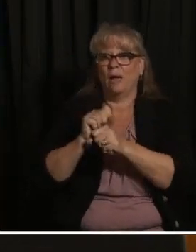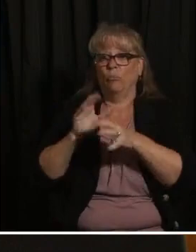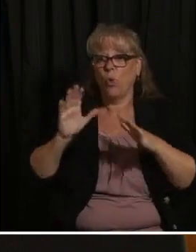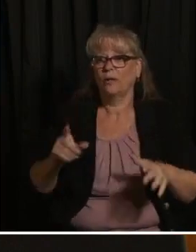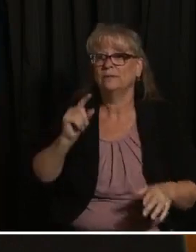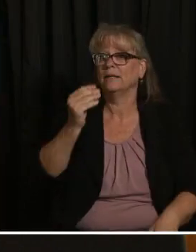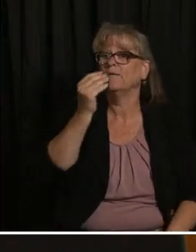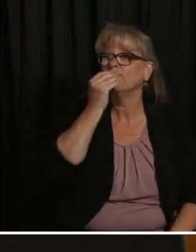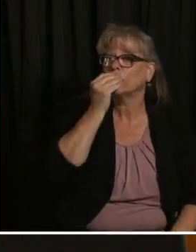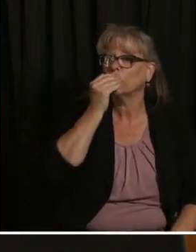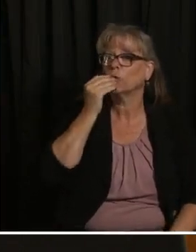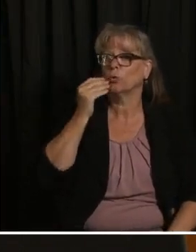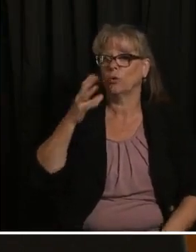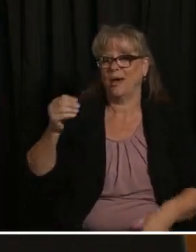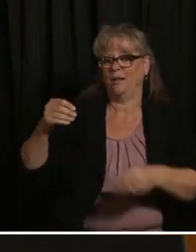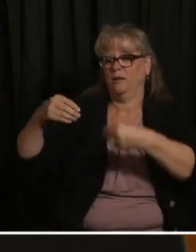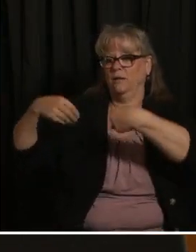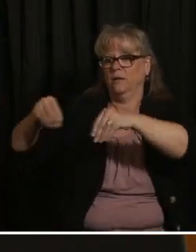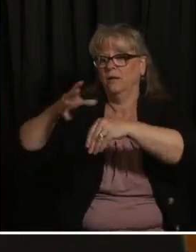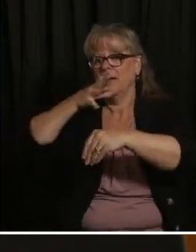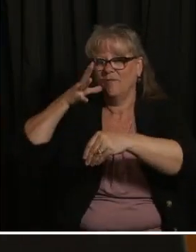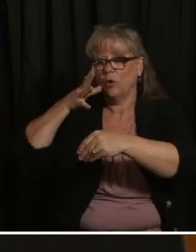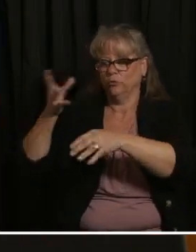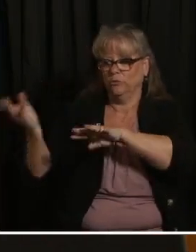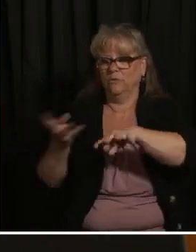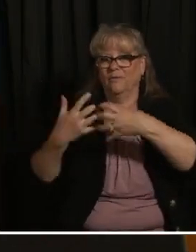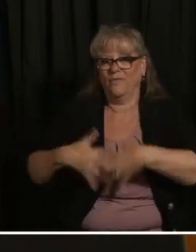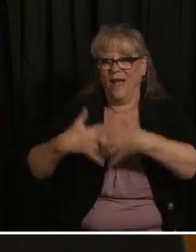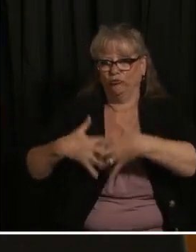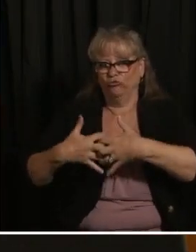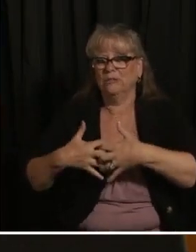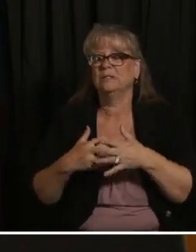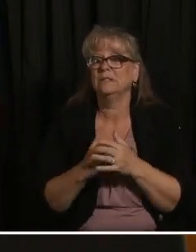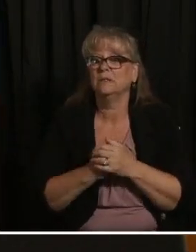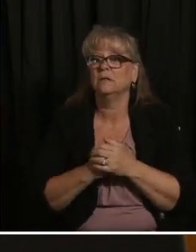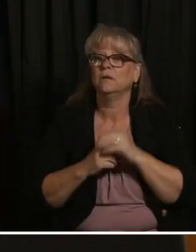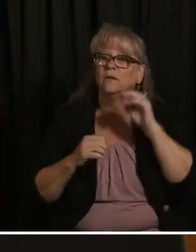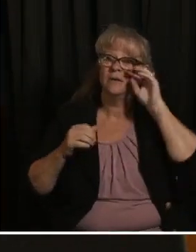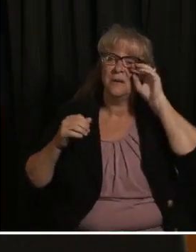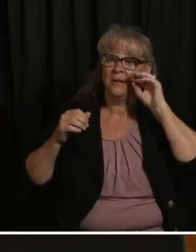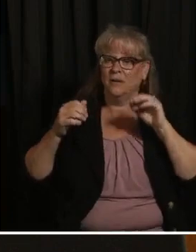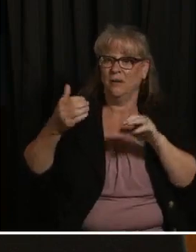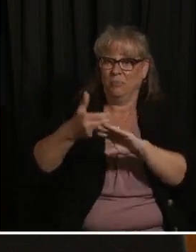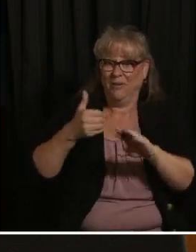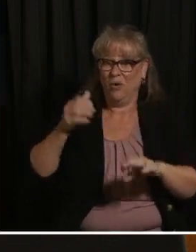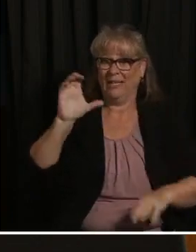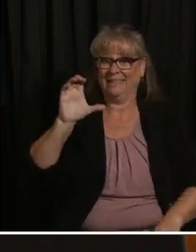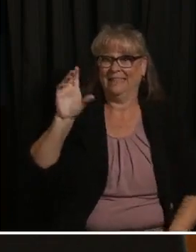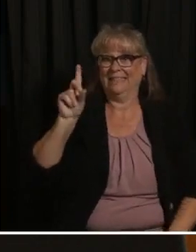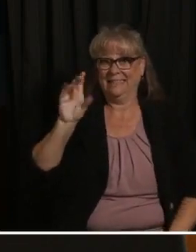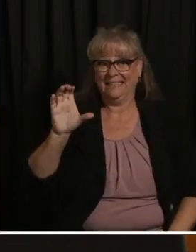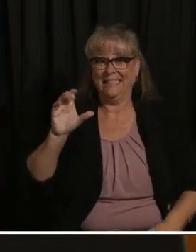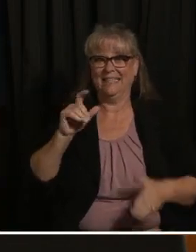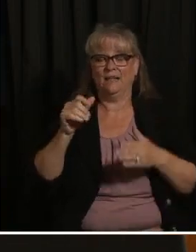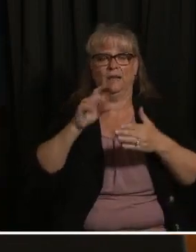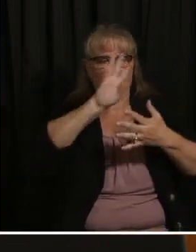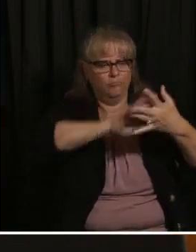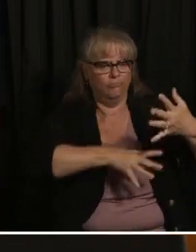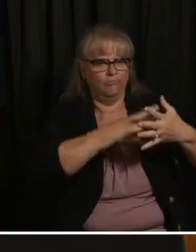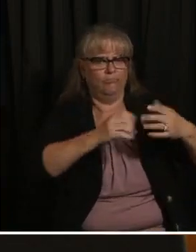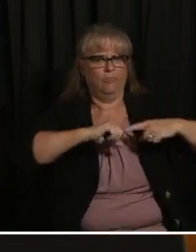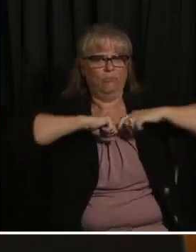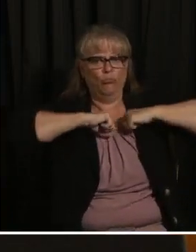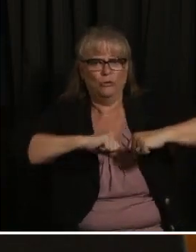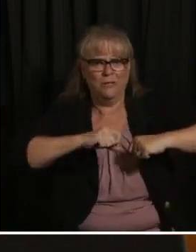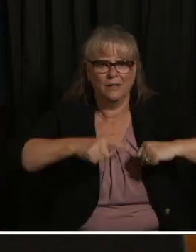safe policies to protect workers even before official guides came out from CDC helping to protect the lives of of their workers